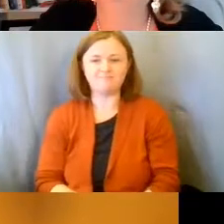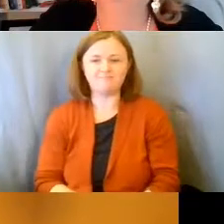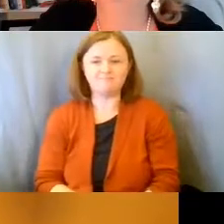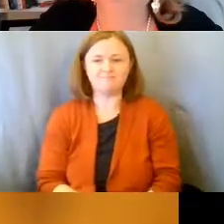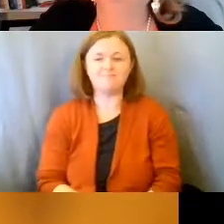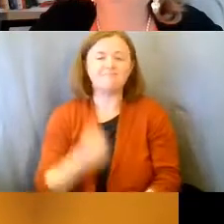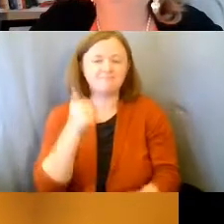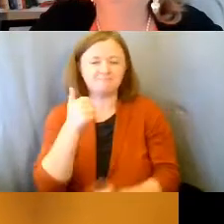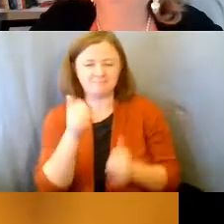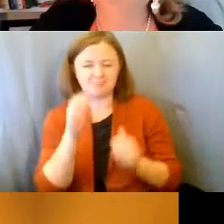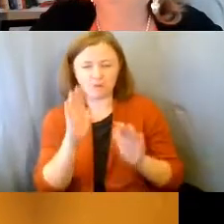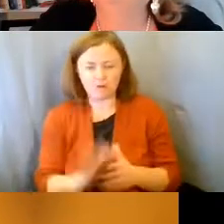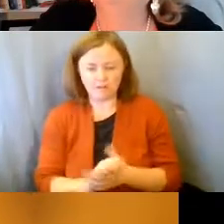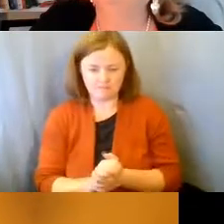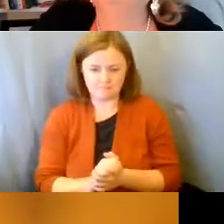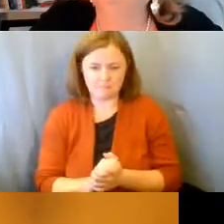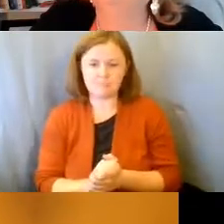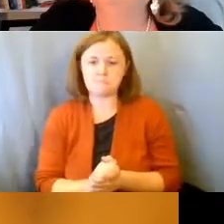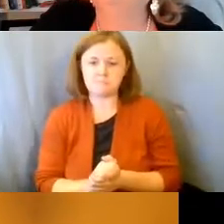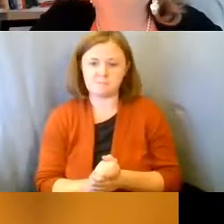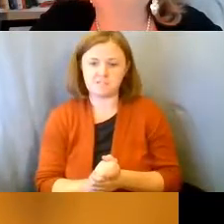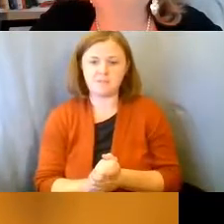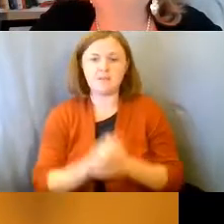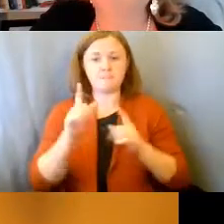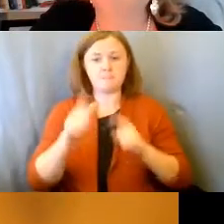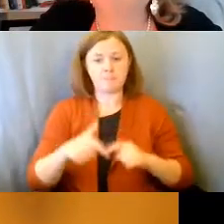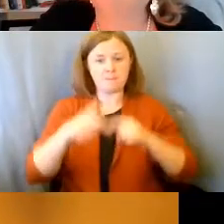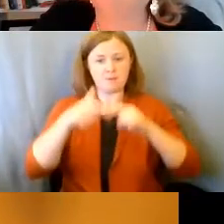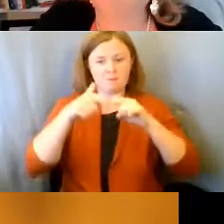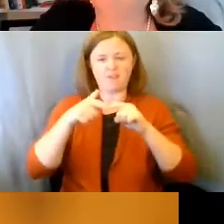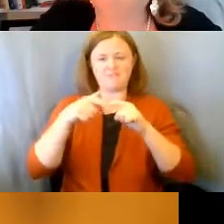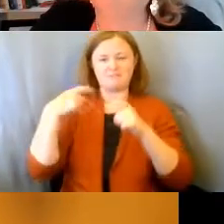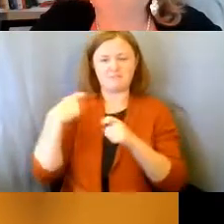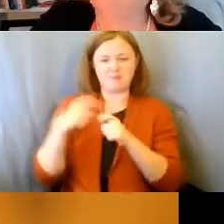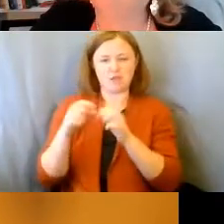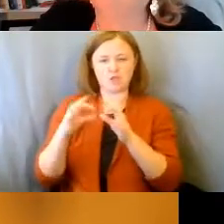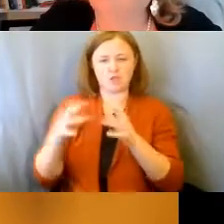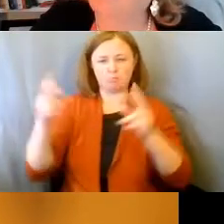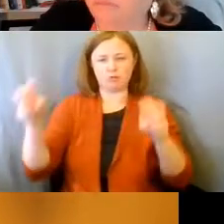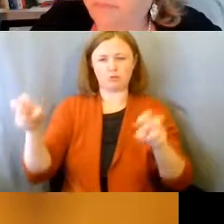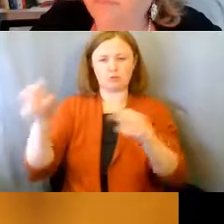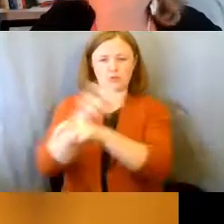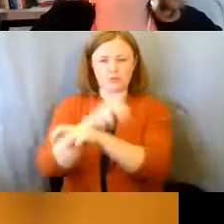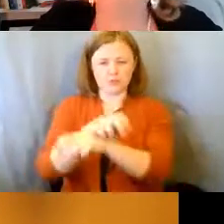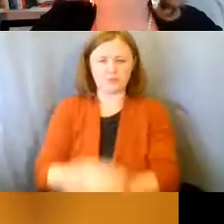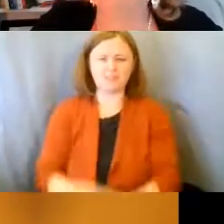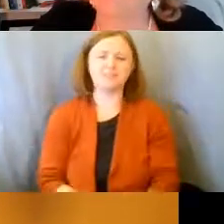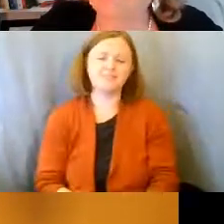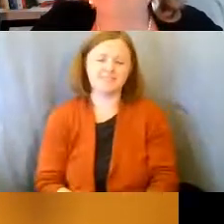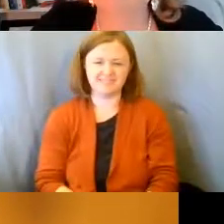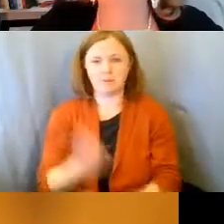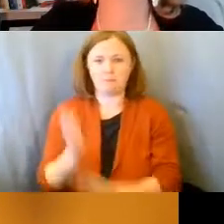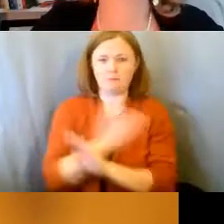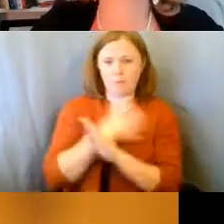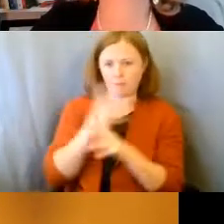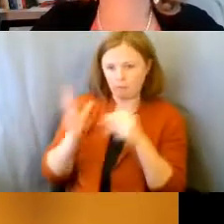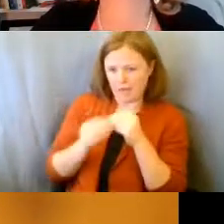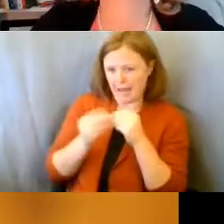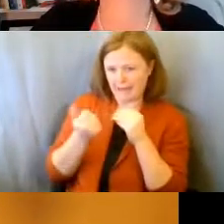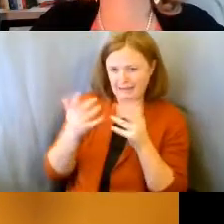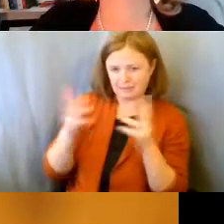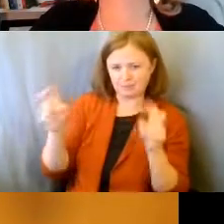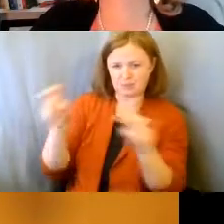Great. And then we're going to pause for the interpreters to switch before you add anything else.